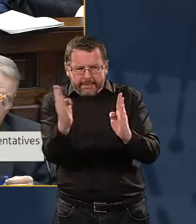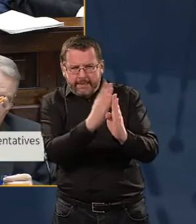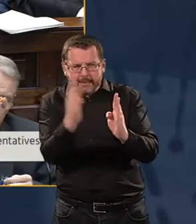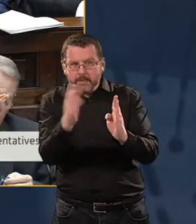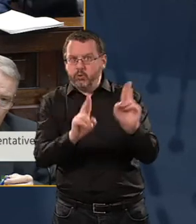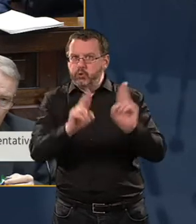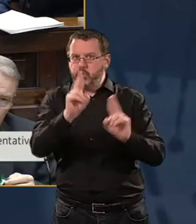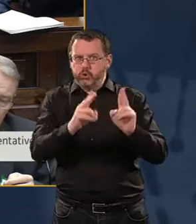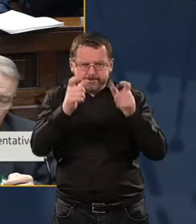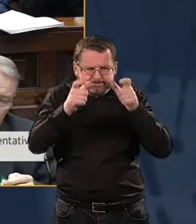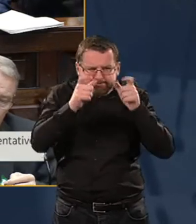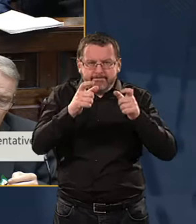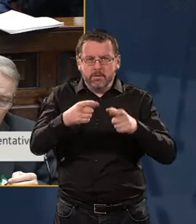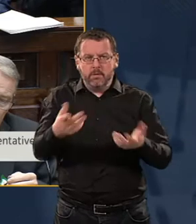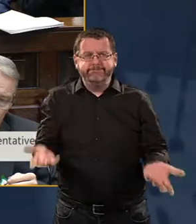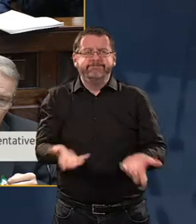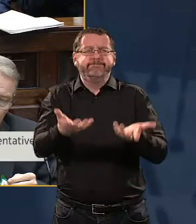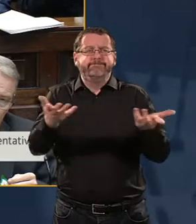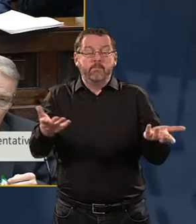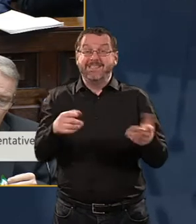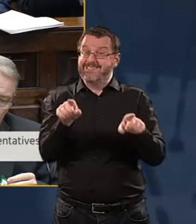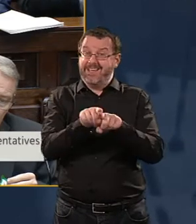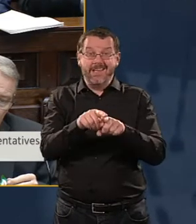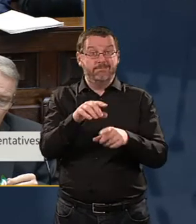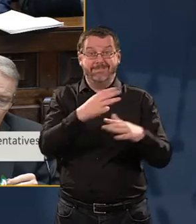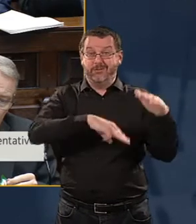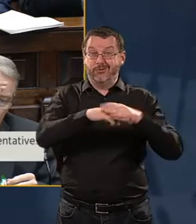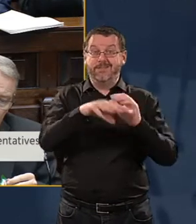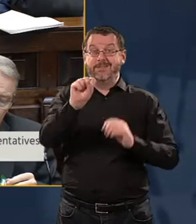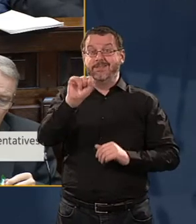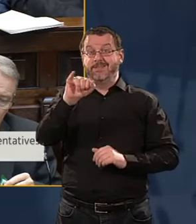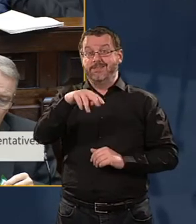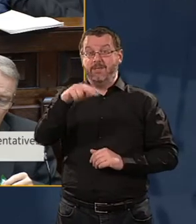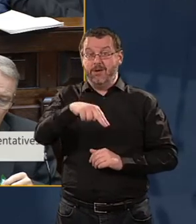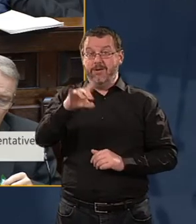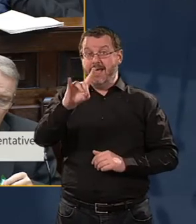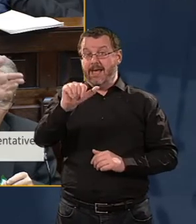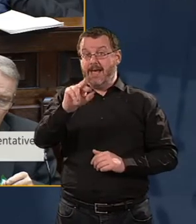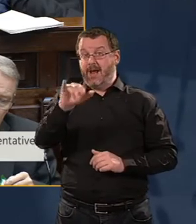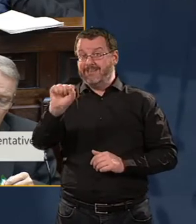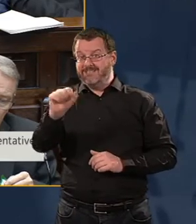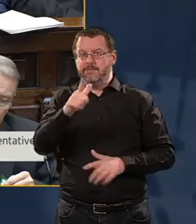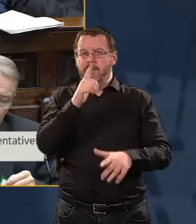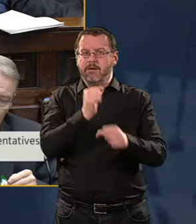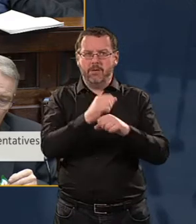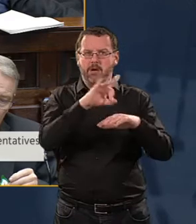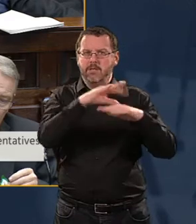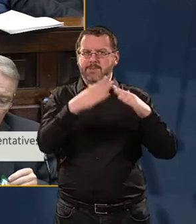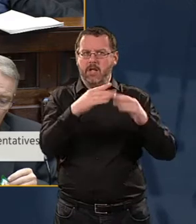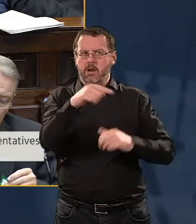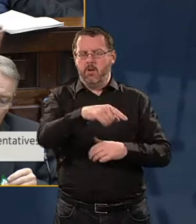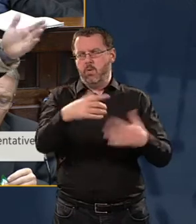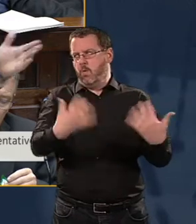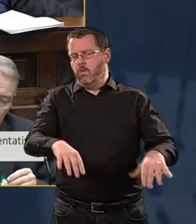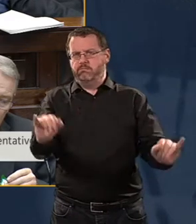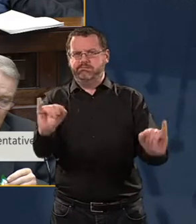similar manner to your colleague Minister Simon Harris in relation to a hospital, a hospital that will prove to be the most